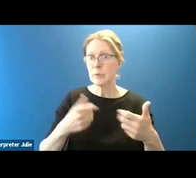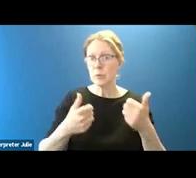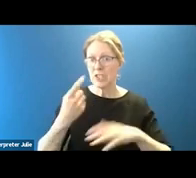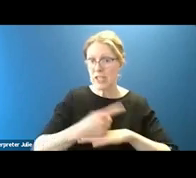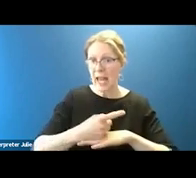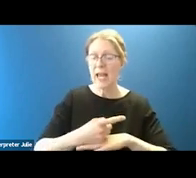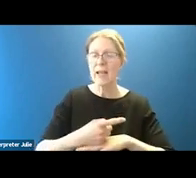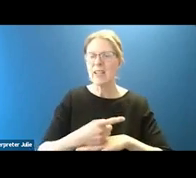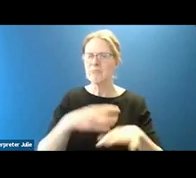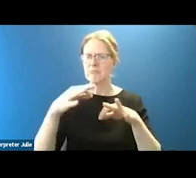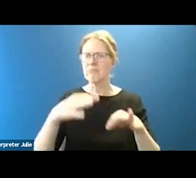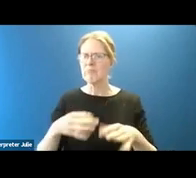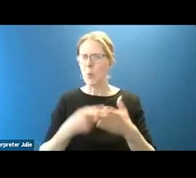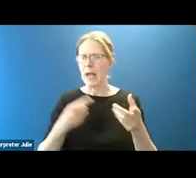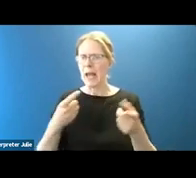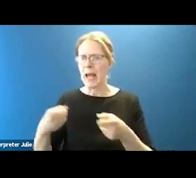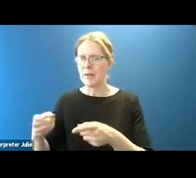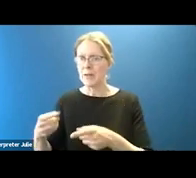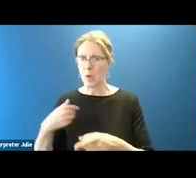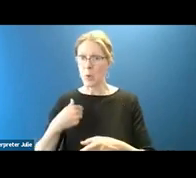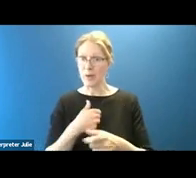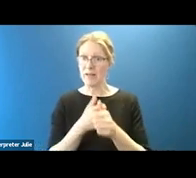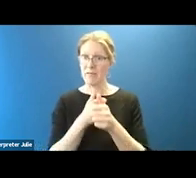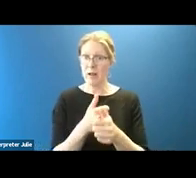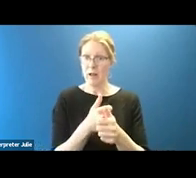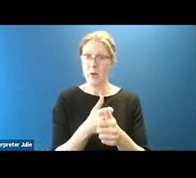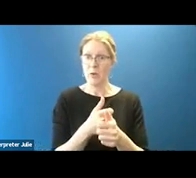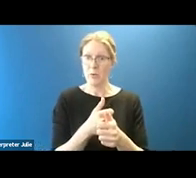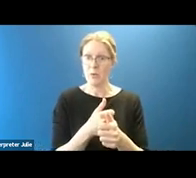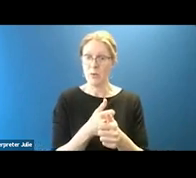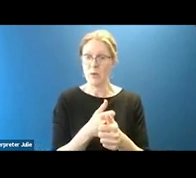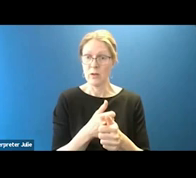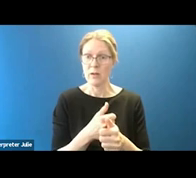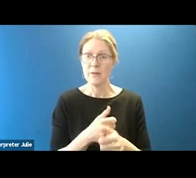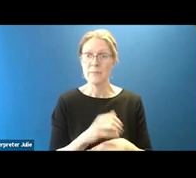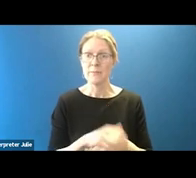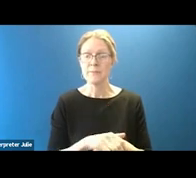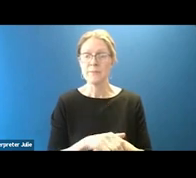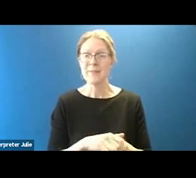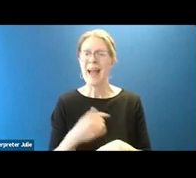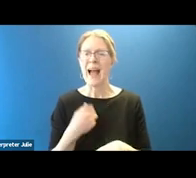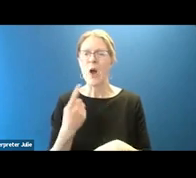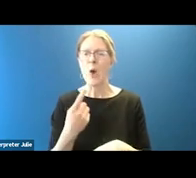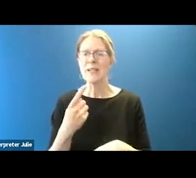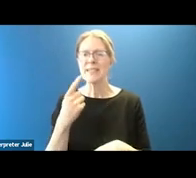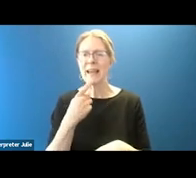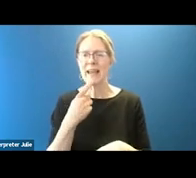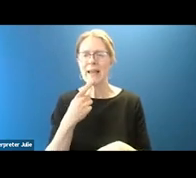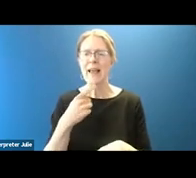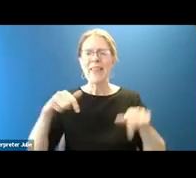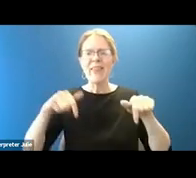those lines. And so that, because we keep track of all that. You know, again, as we said, this, I always say this is a marathon, not a sprint.